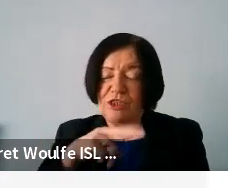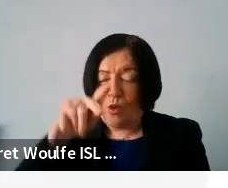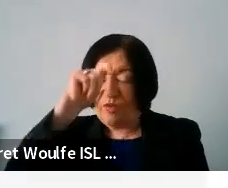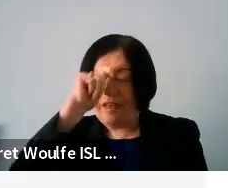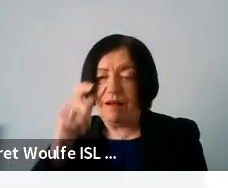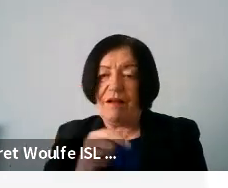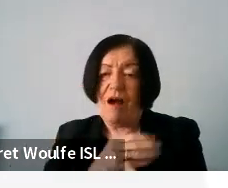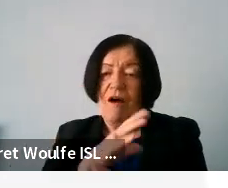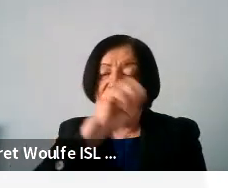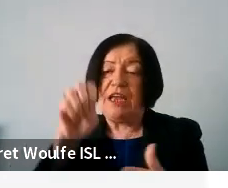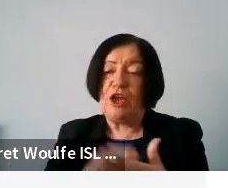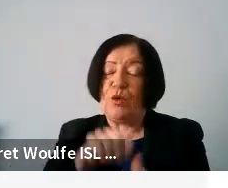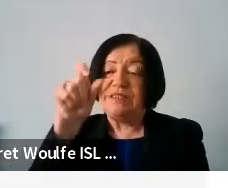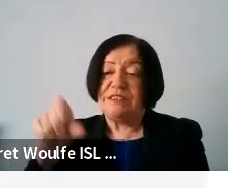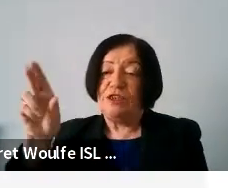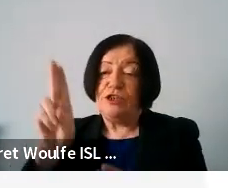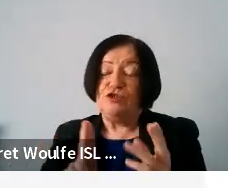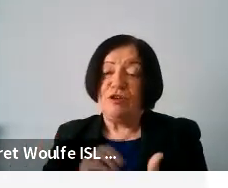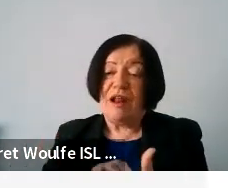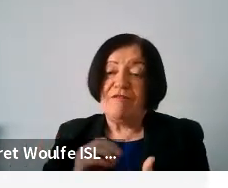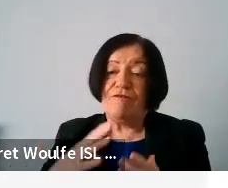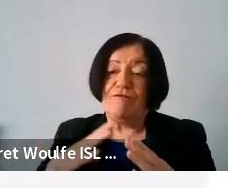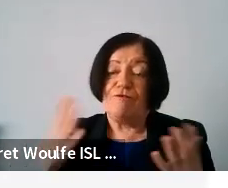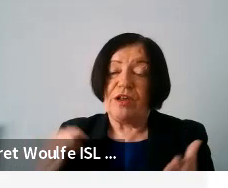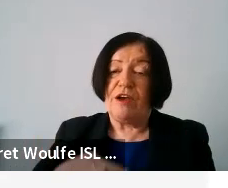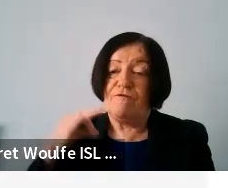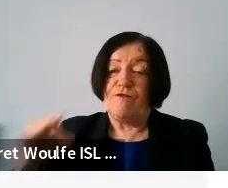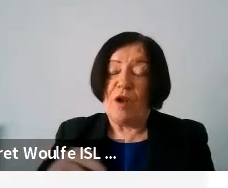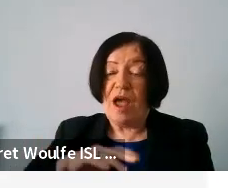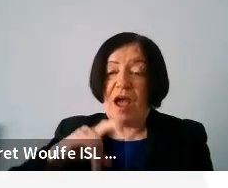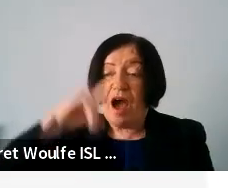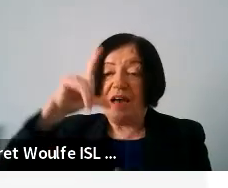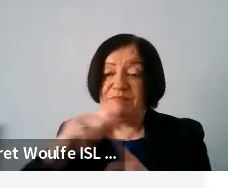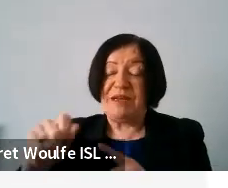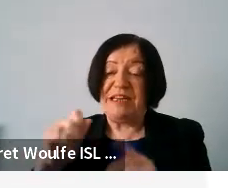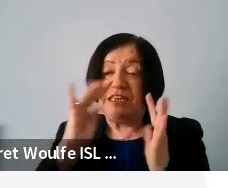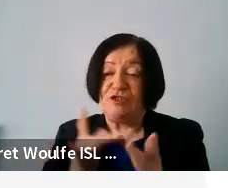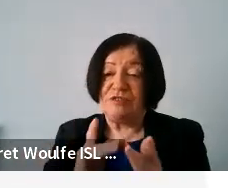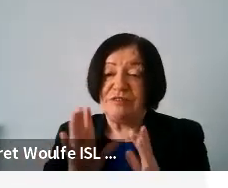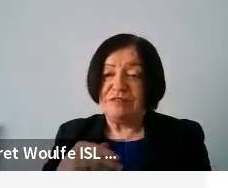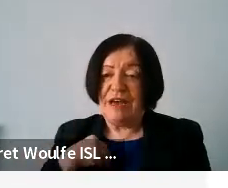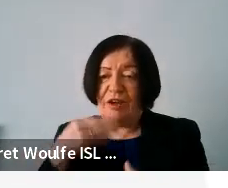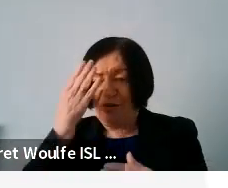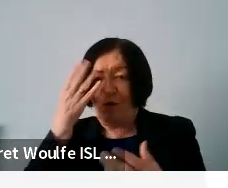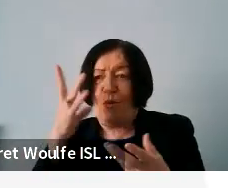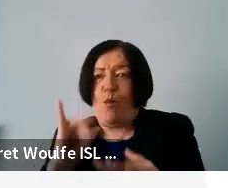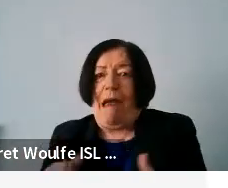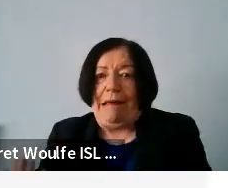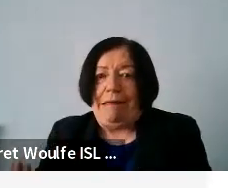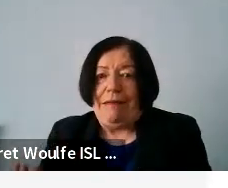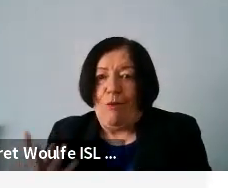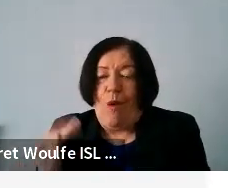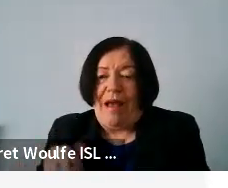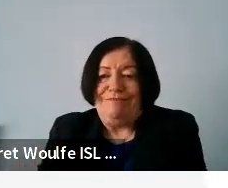that all EU citizens should have a free, affordable, high-speed internet. And I would be very curious to know why